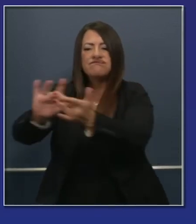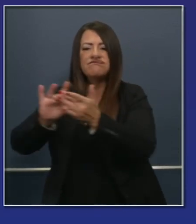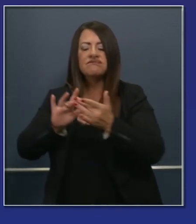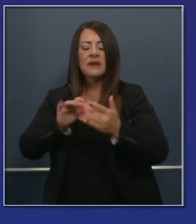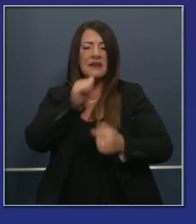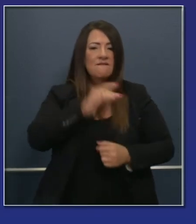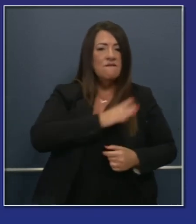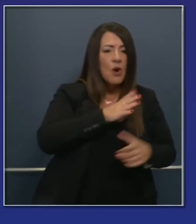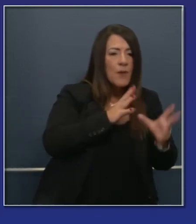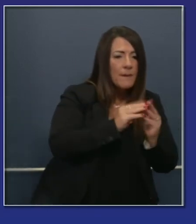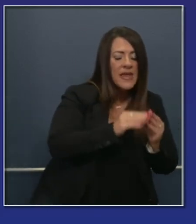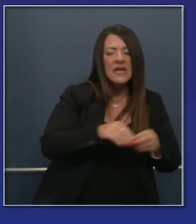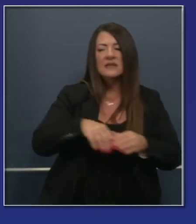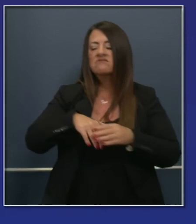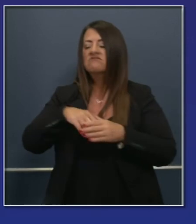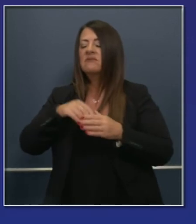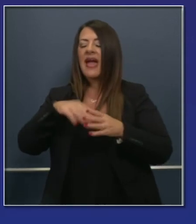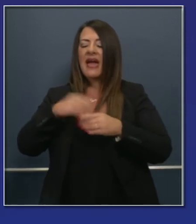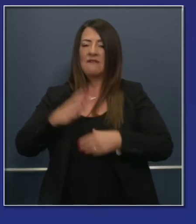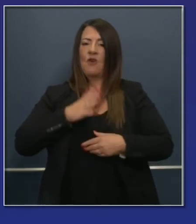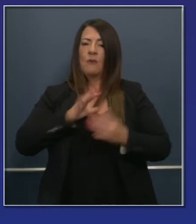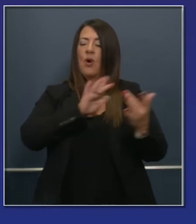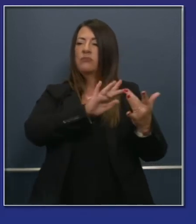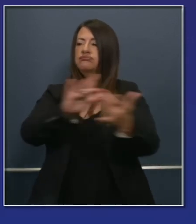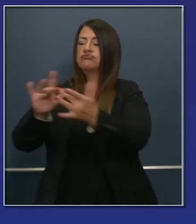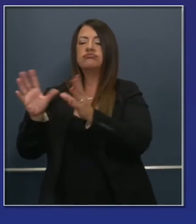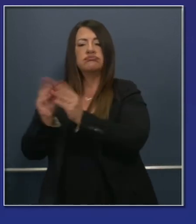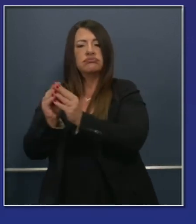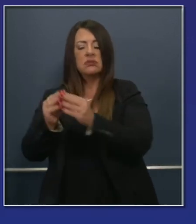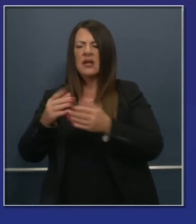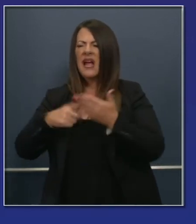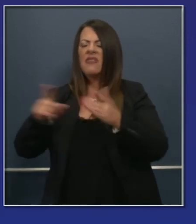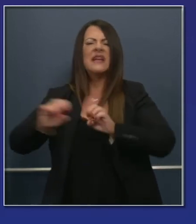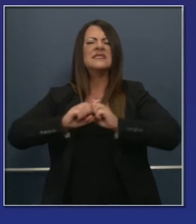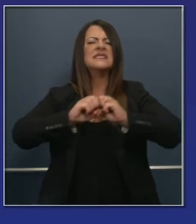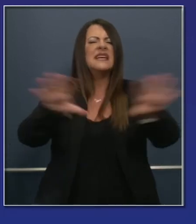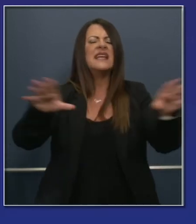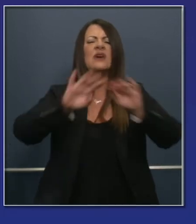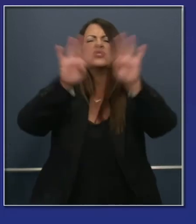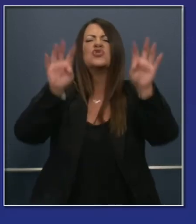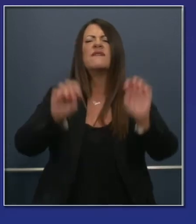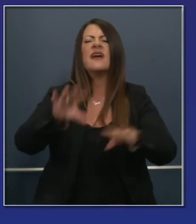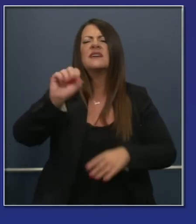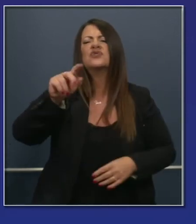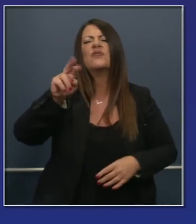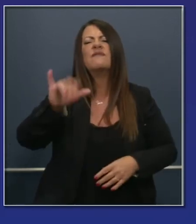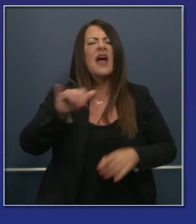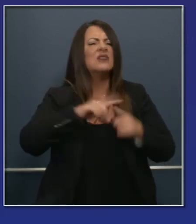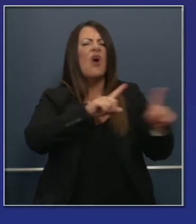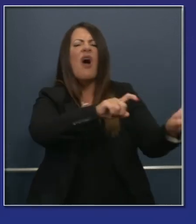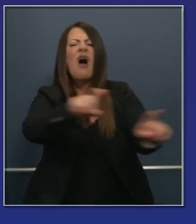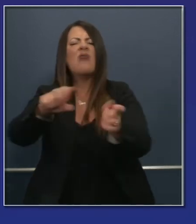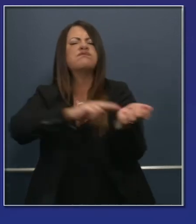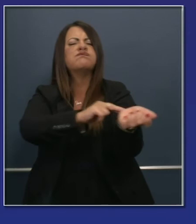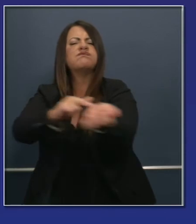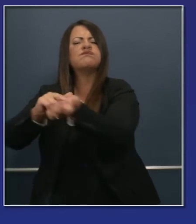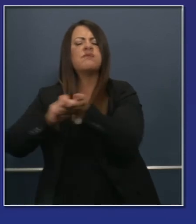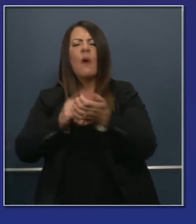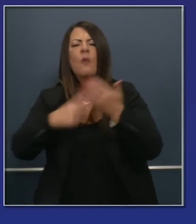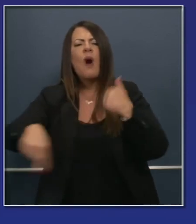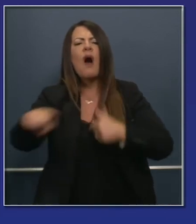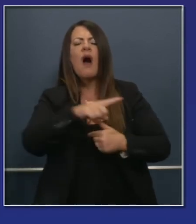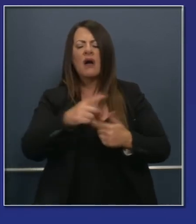surveys that they put out surveys that the state has put out other organizations nonprofits NGOs have put out